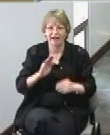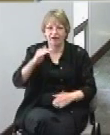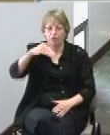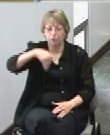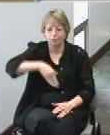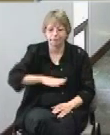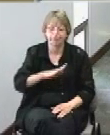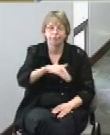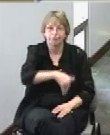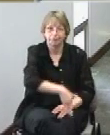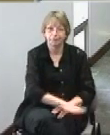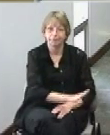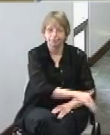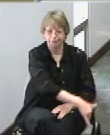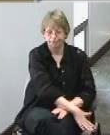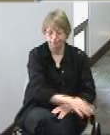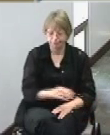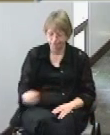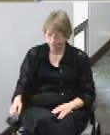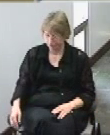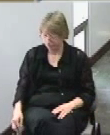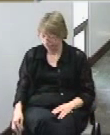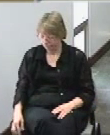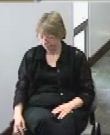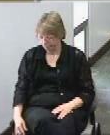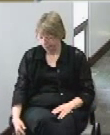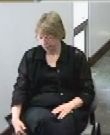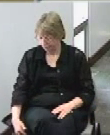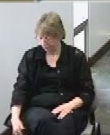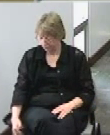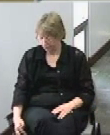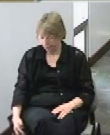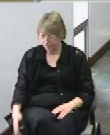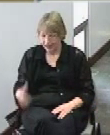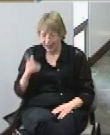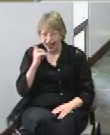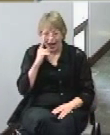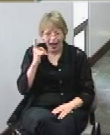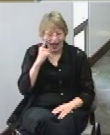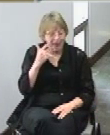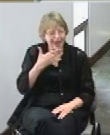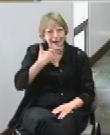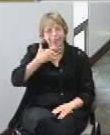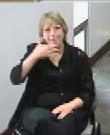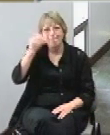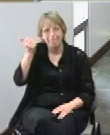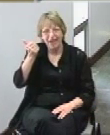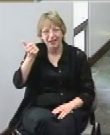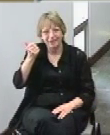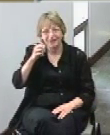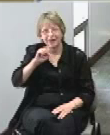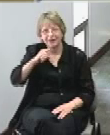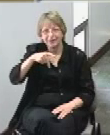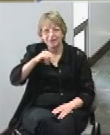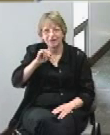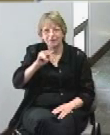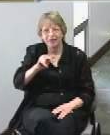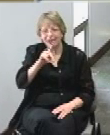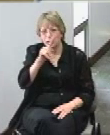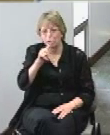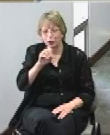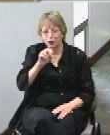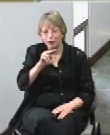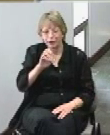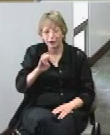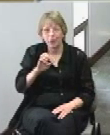but then I think the star attraction of what we're going to have is the spin zone bumper cars and